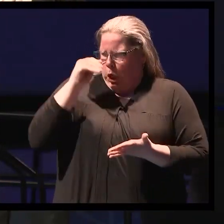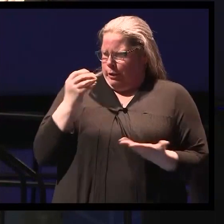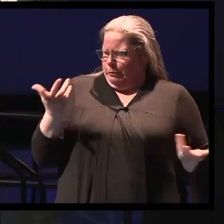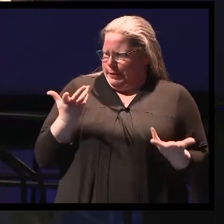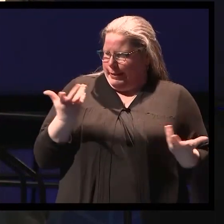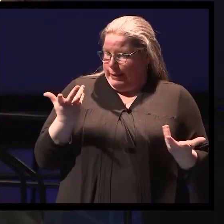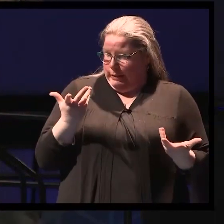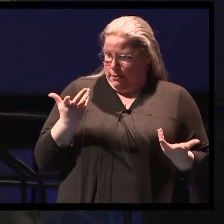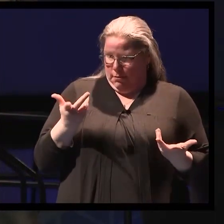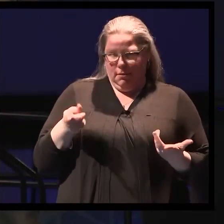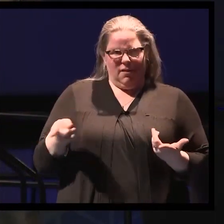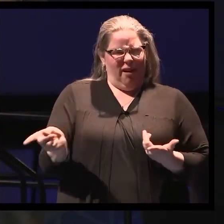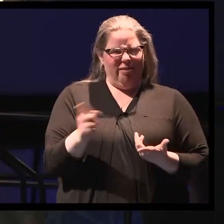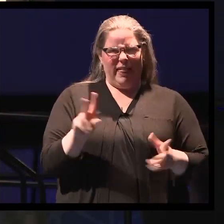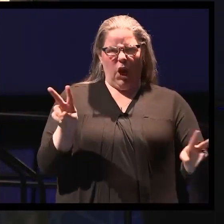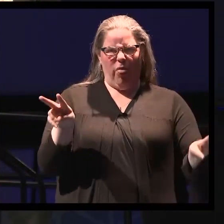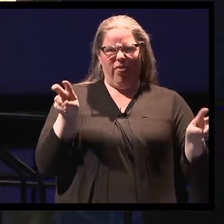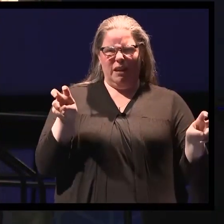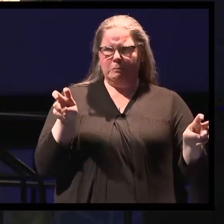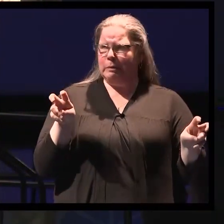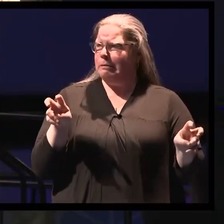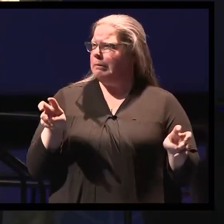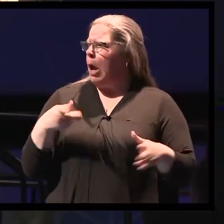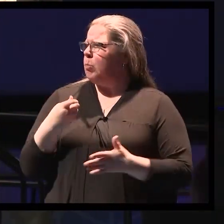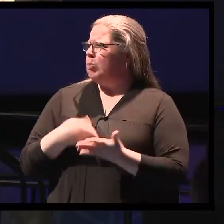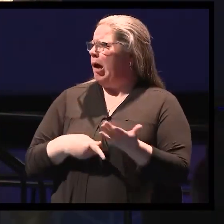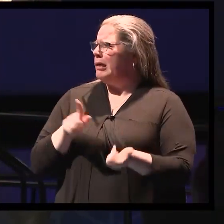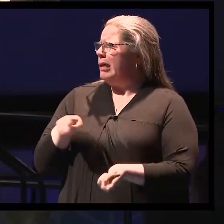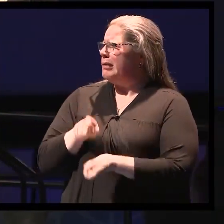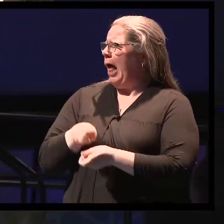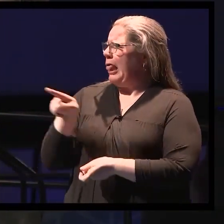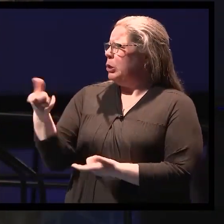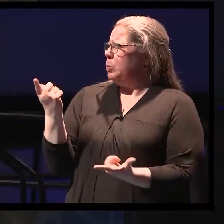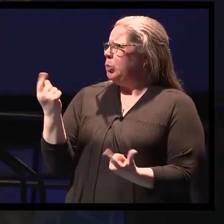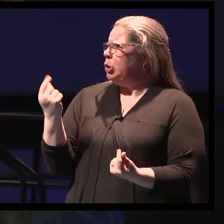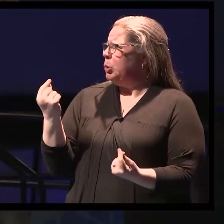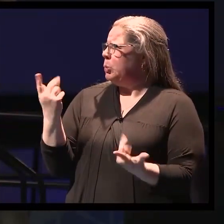came about from that was, what exactly do you do?